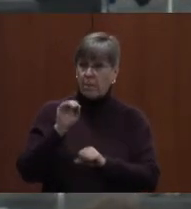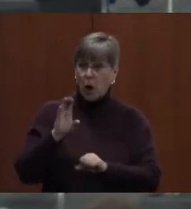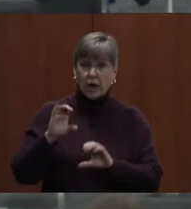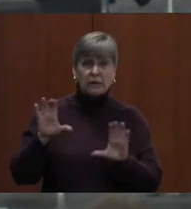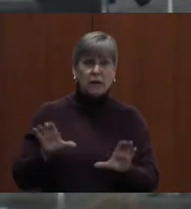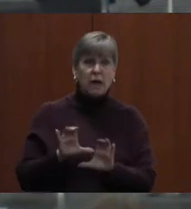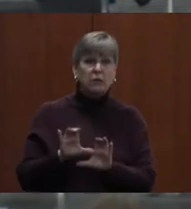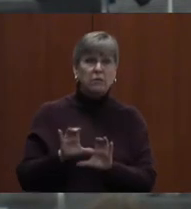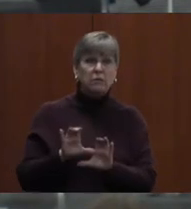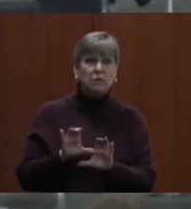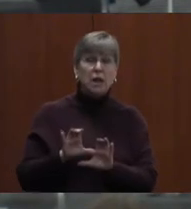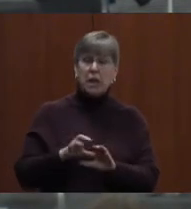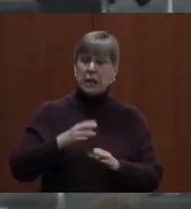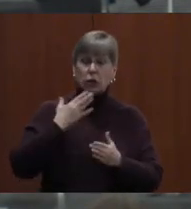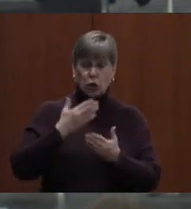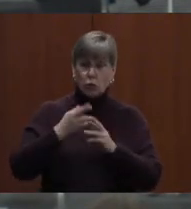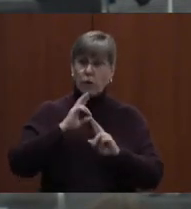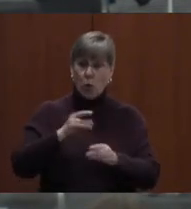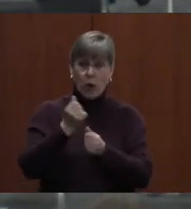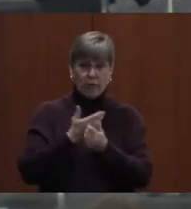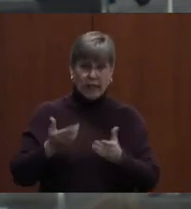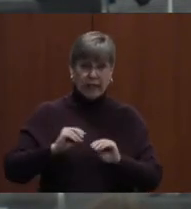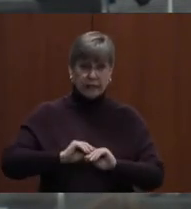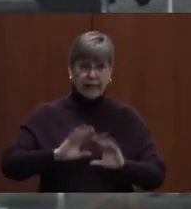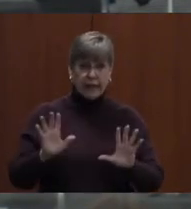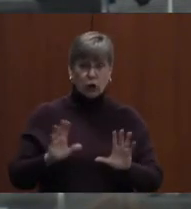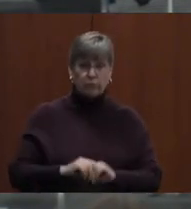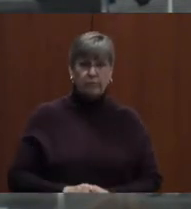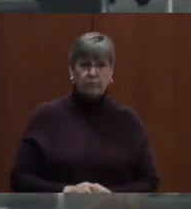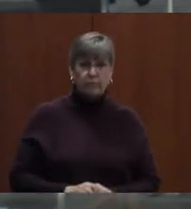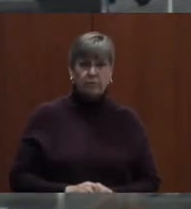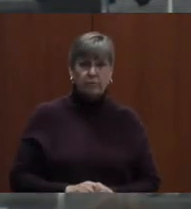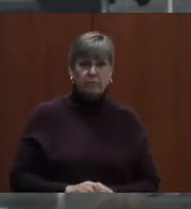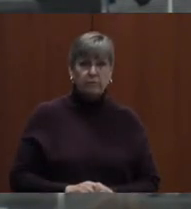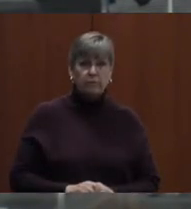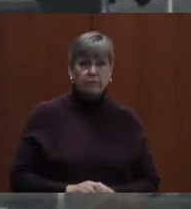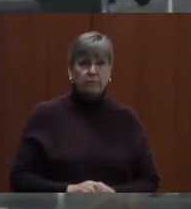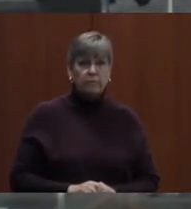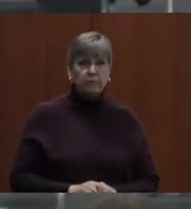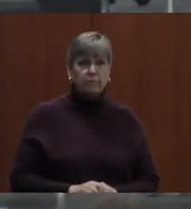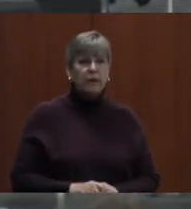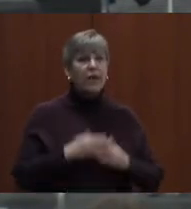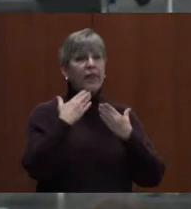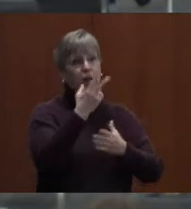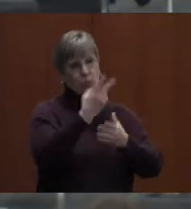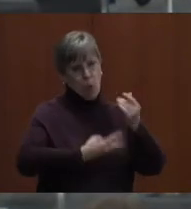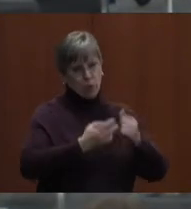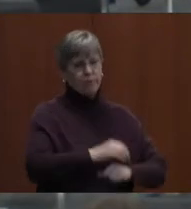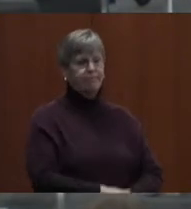When the report, everything was clear. Okay. Thank you. Thank you. Thank you both.